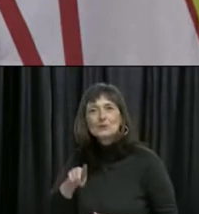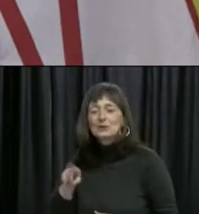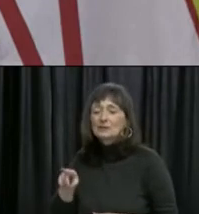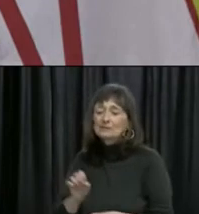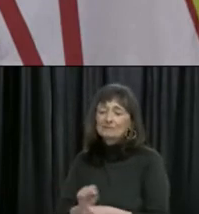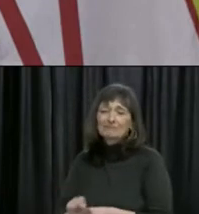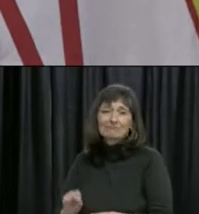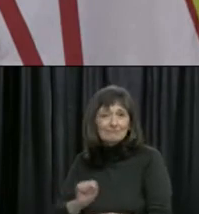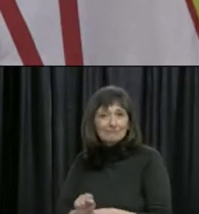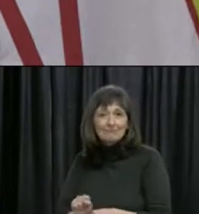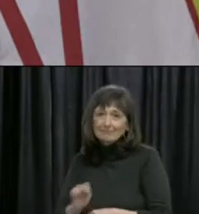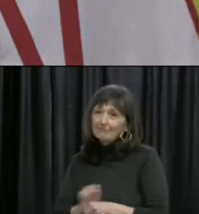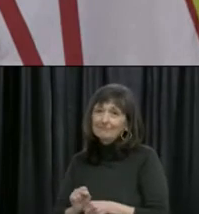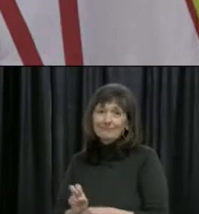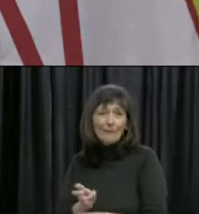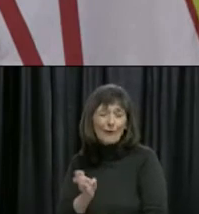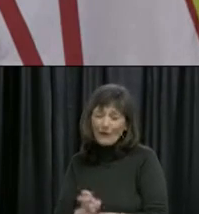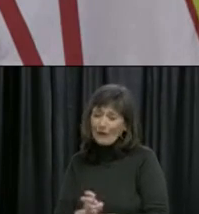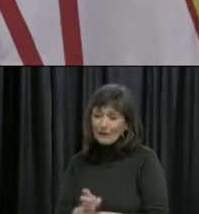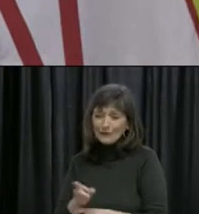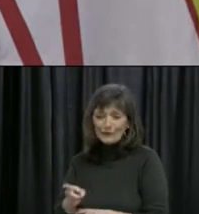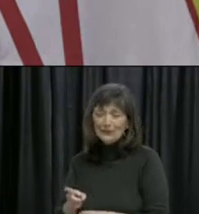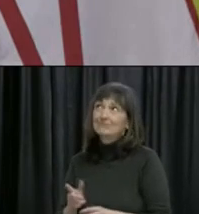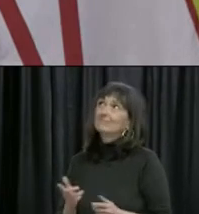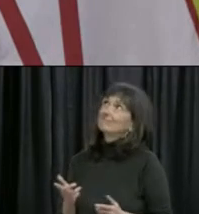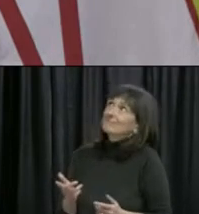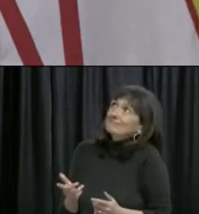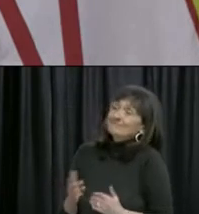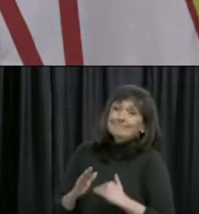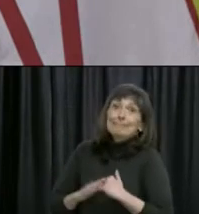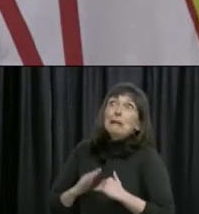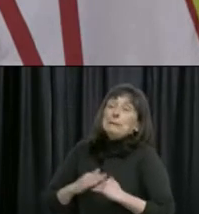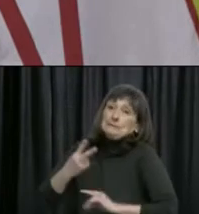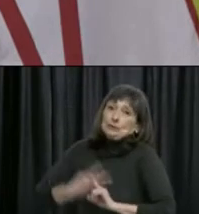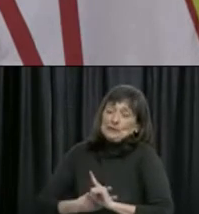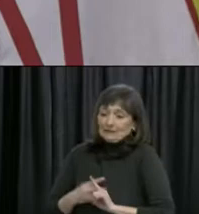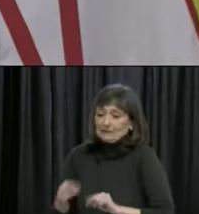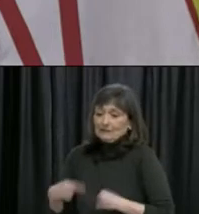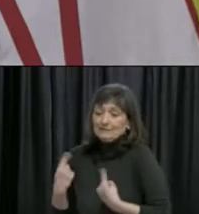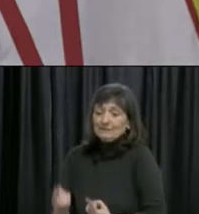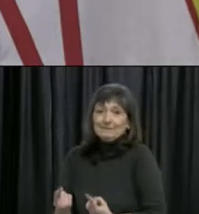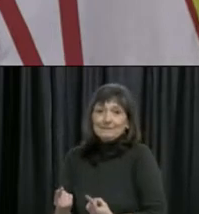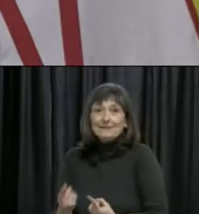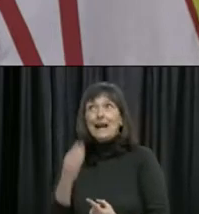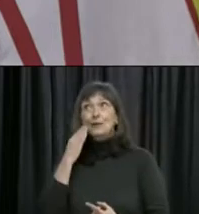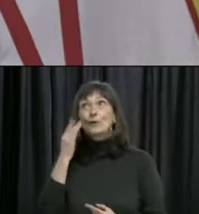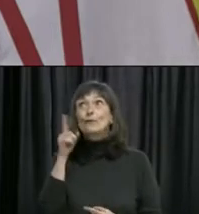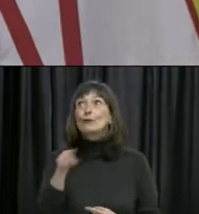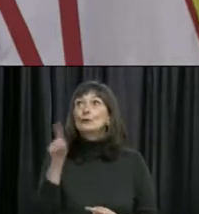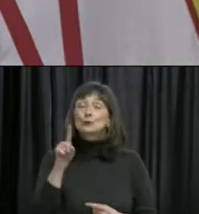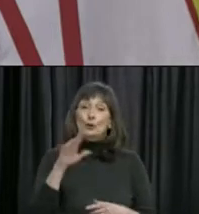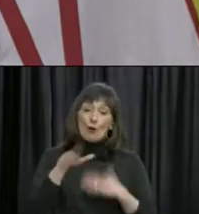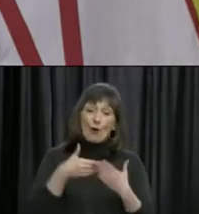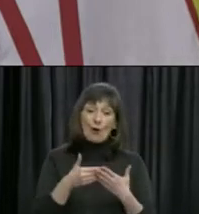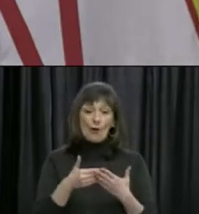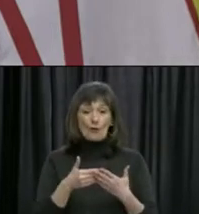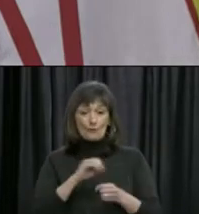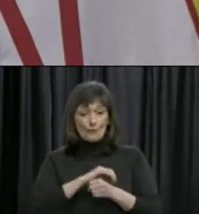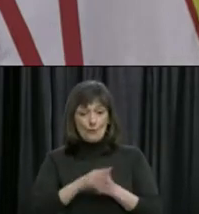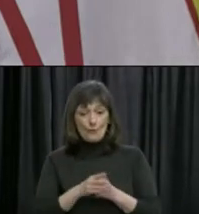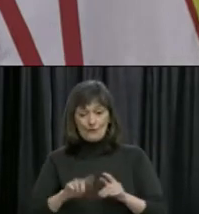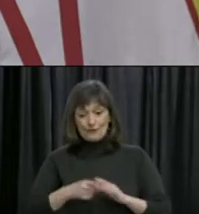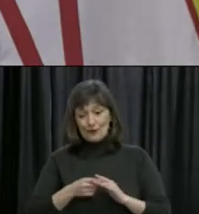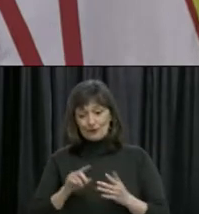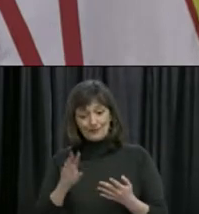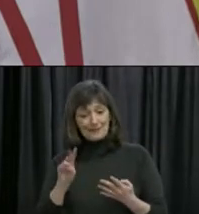tirelessly for at least two months now. I know that for a lot of us, COVID has been in our lives since the middle